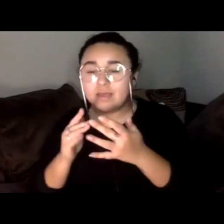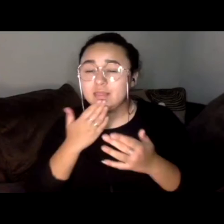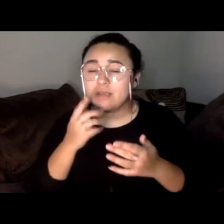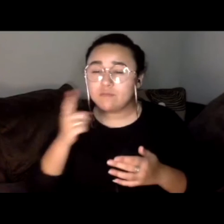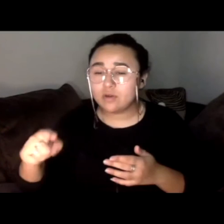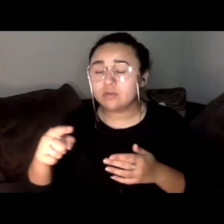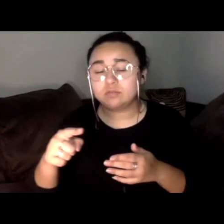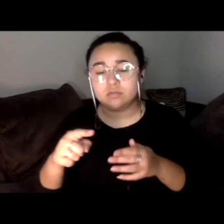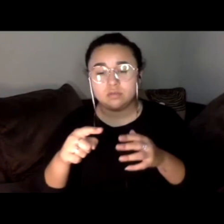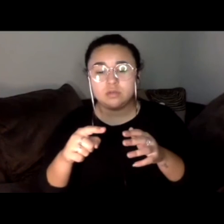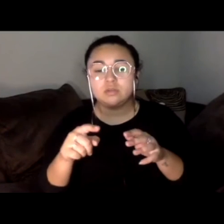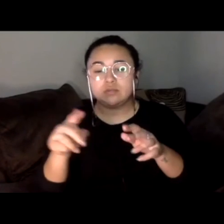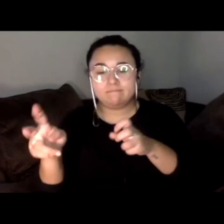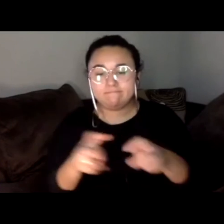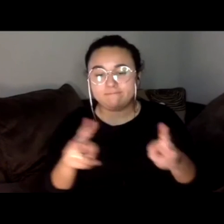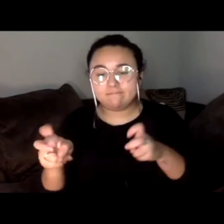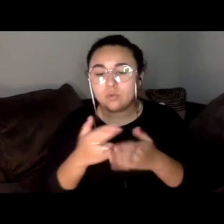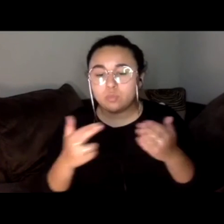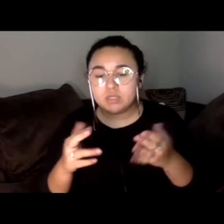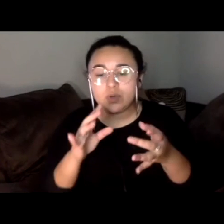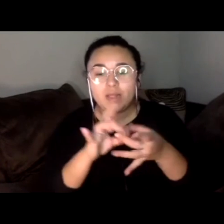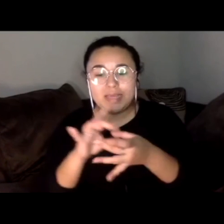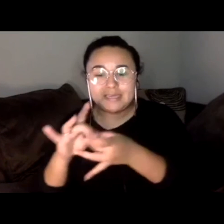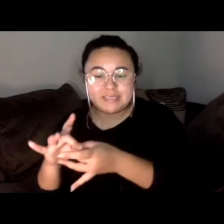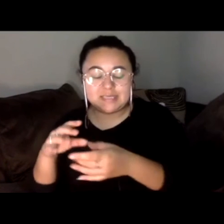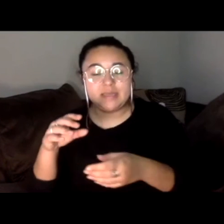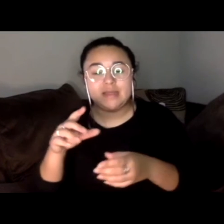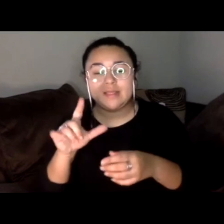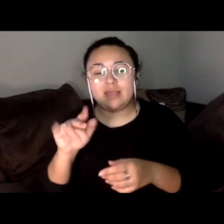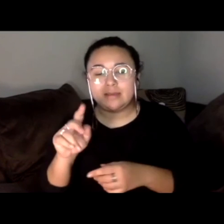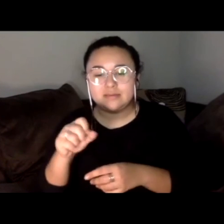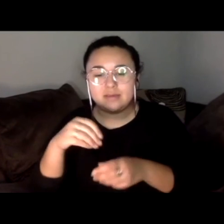dropping some of the resources and links in the chat so folks can figure out where to sign up.